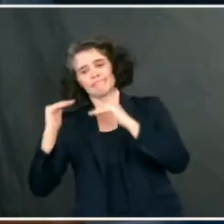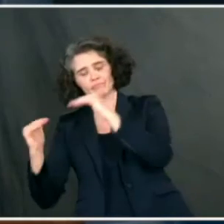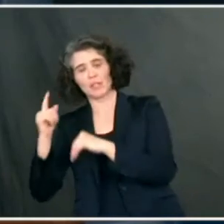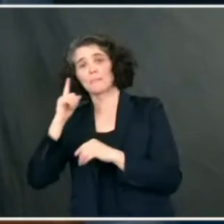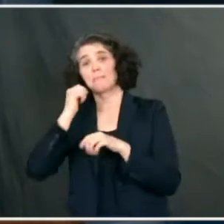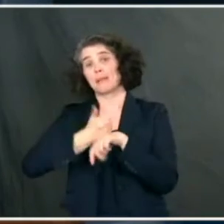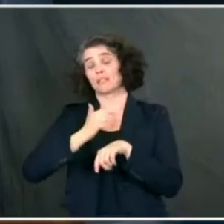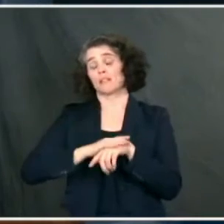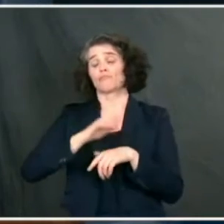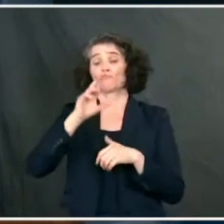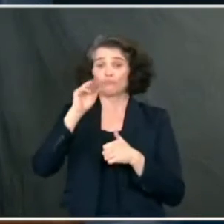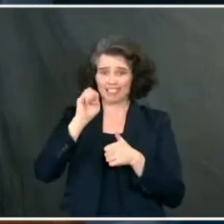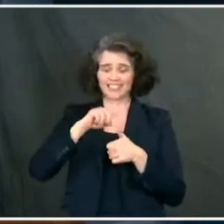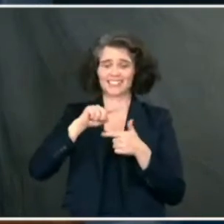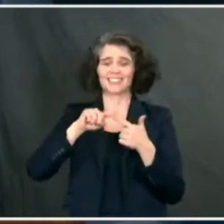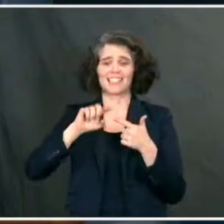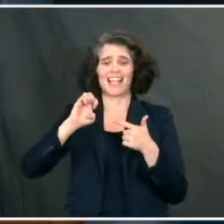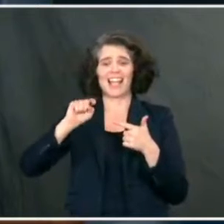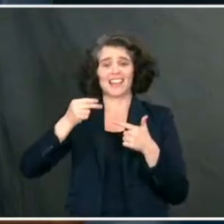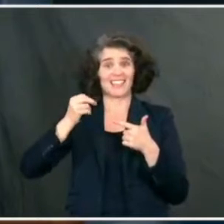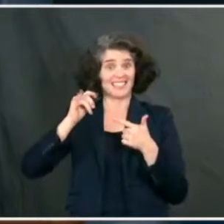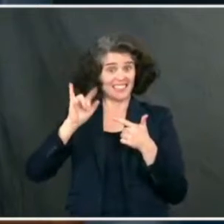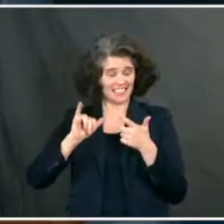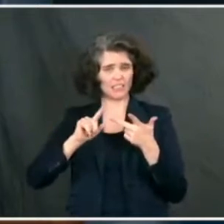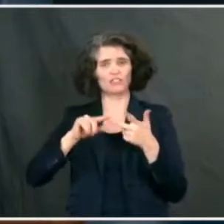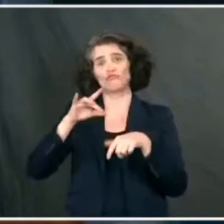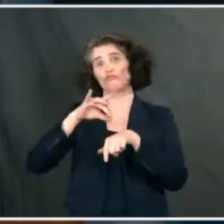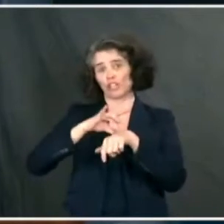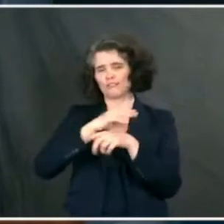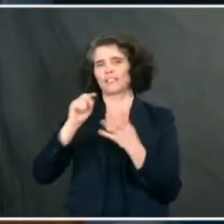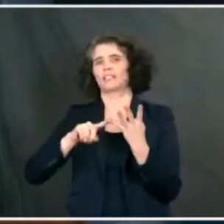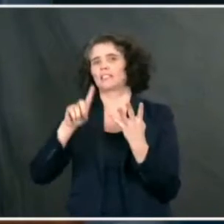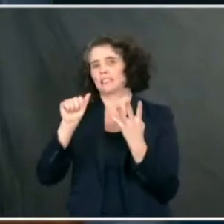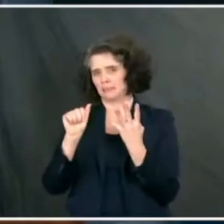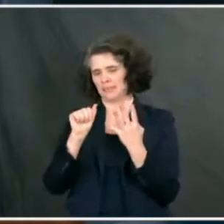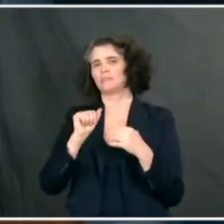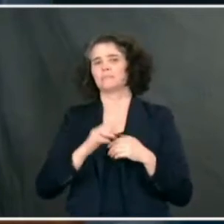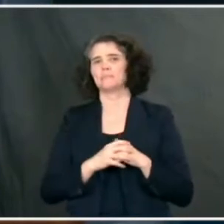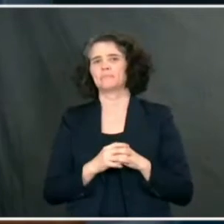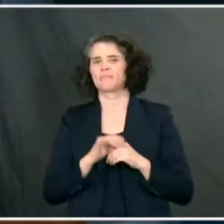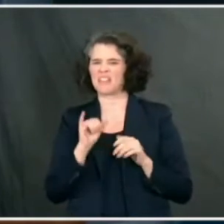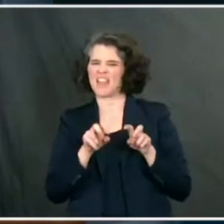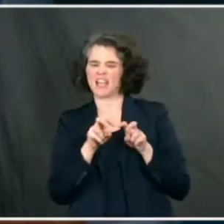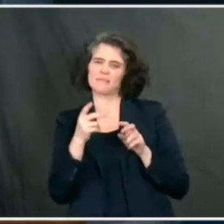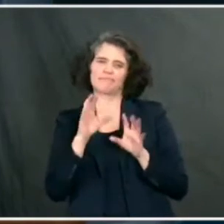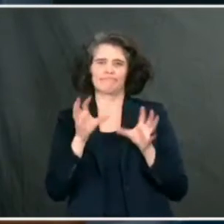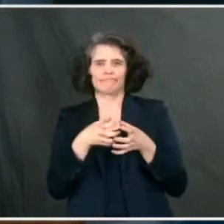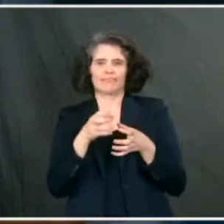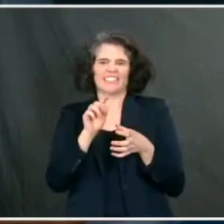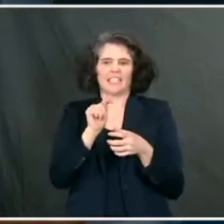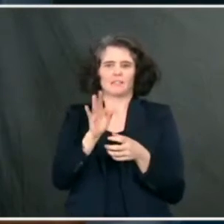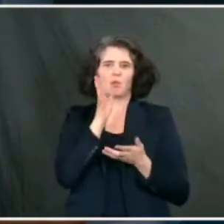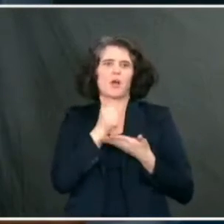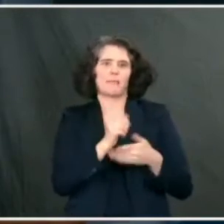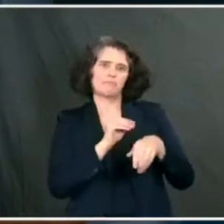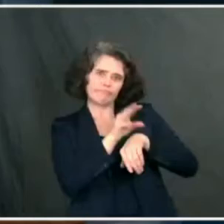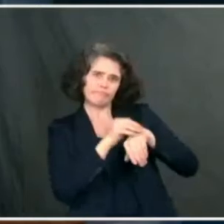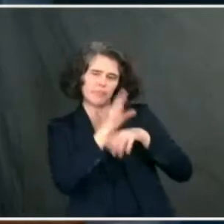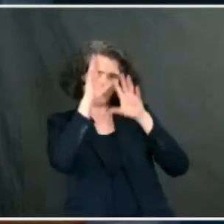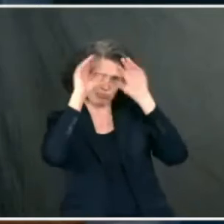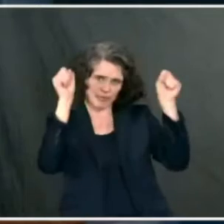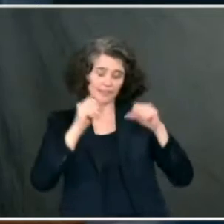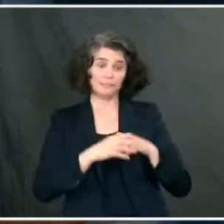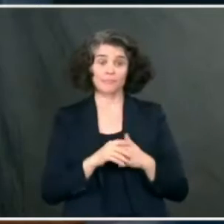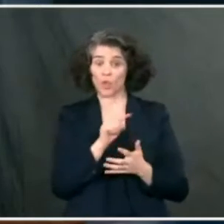geography, disability, and other considerations. These steps, of course, build on the actions we announced yesterday.